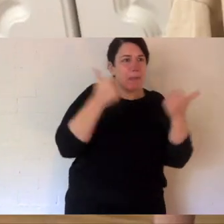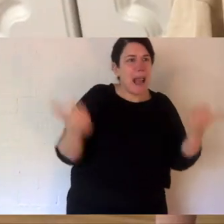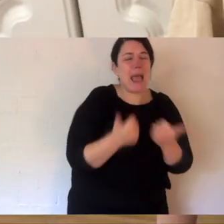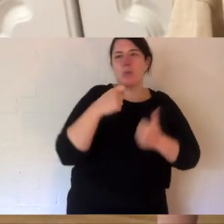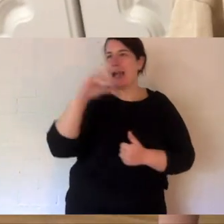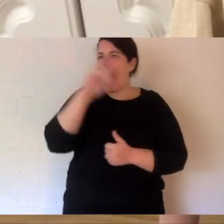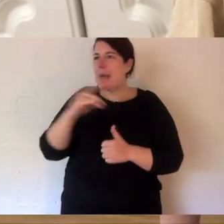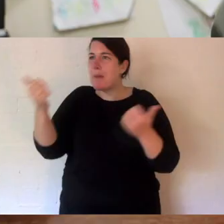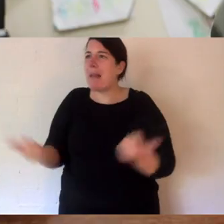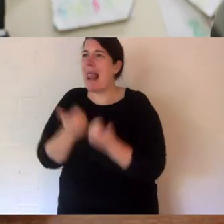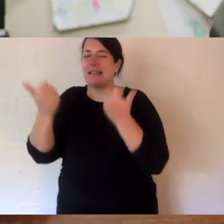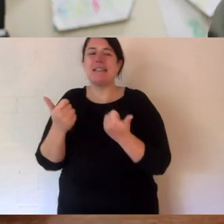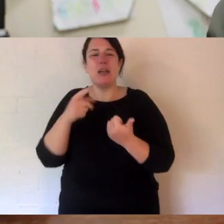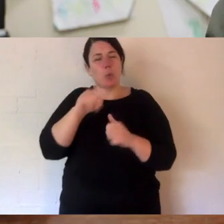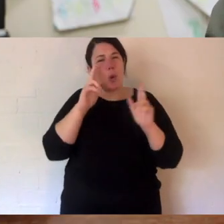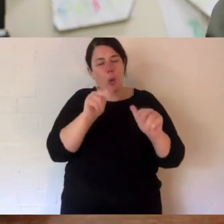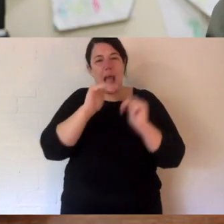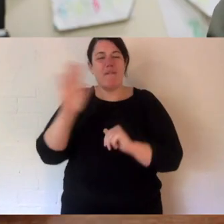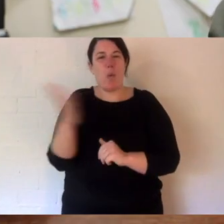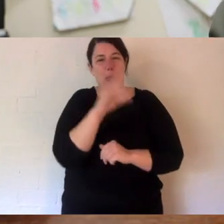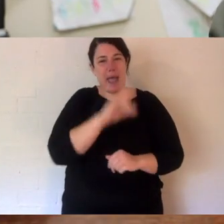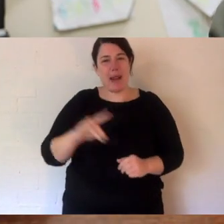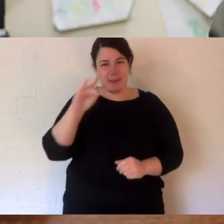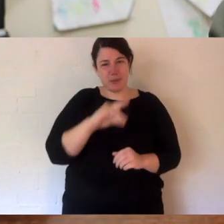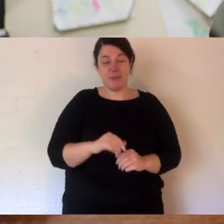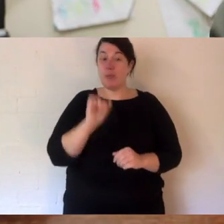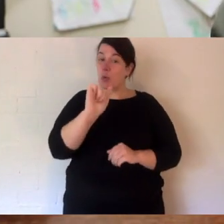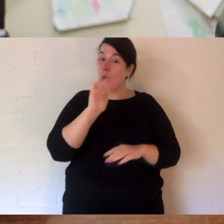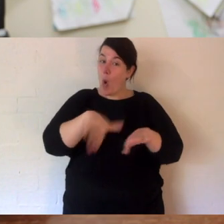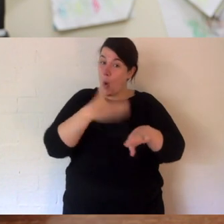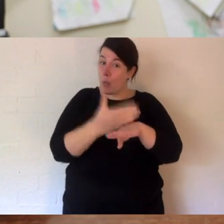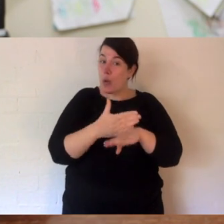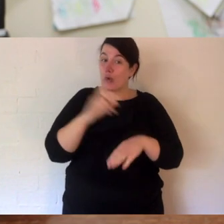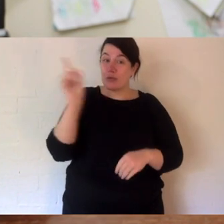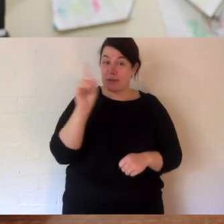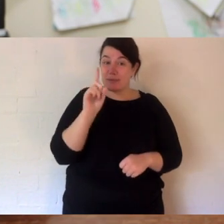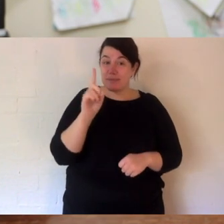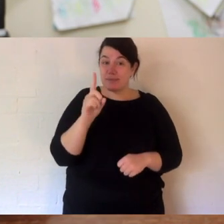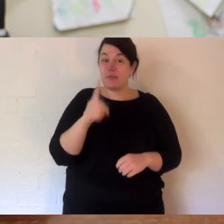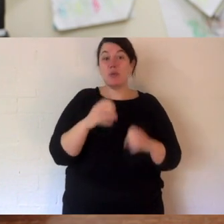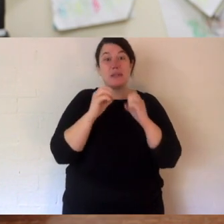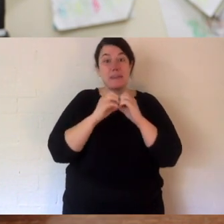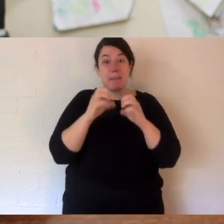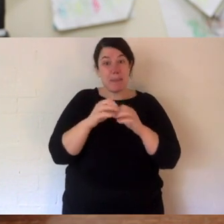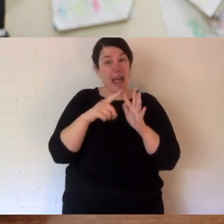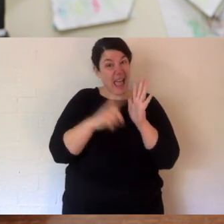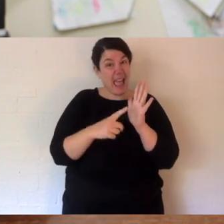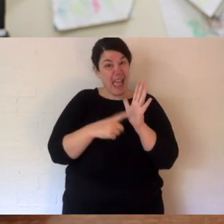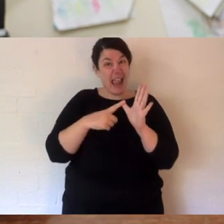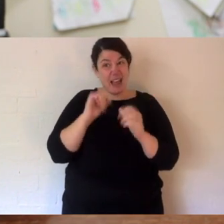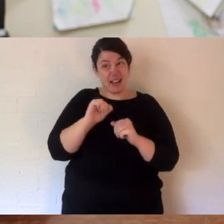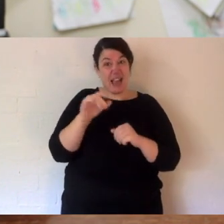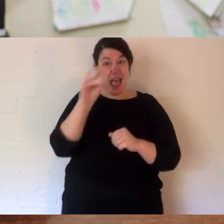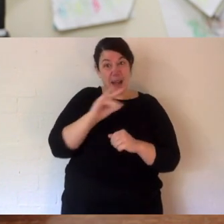a world without these animals. Your homework for today is to figure out how to spell betong.